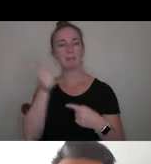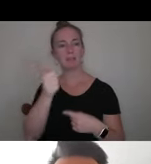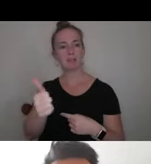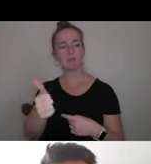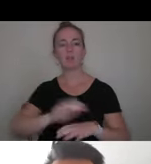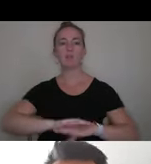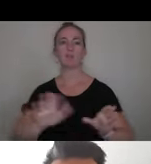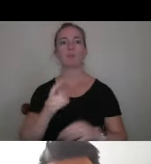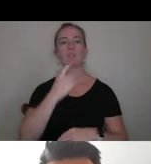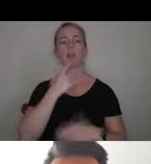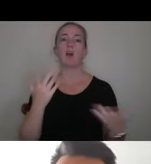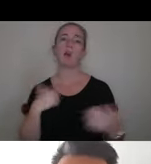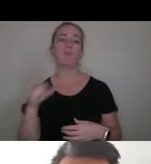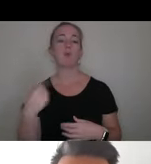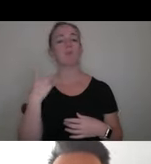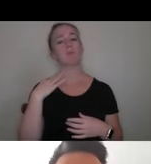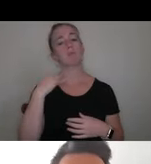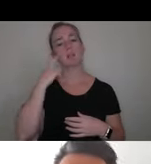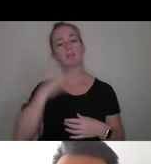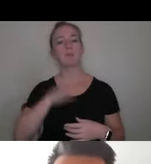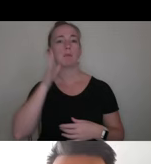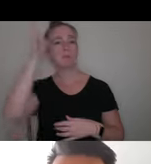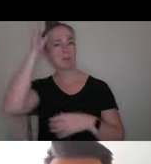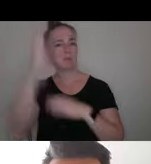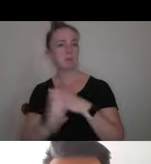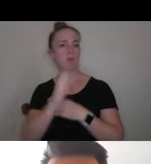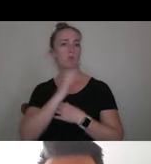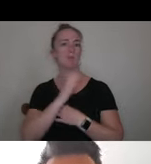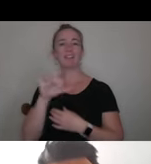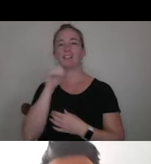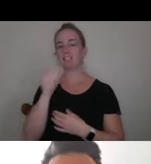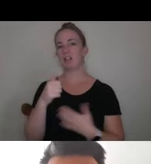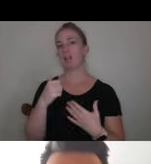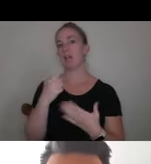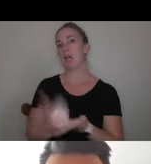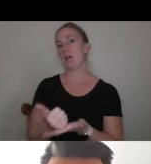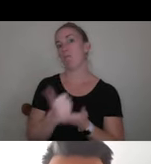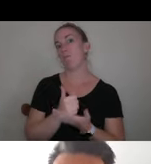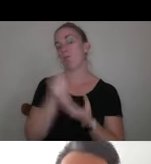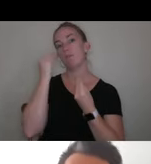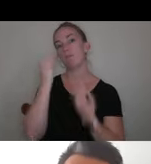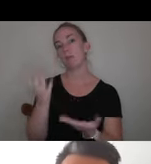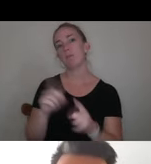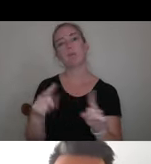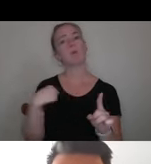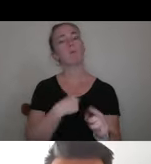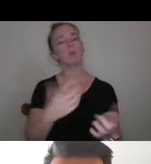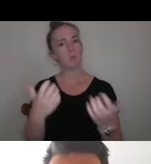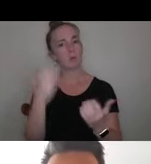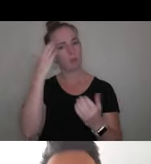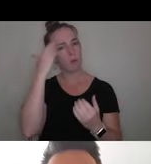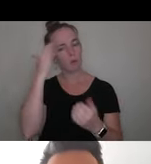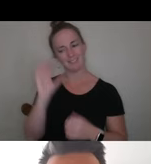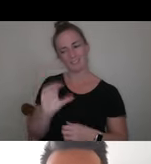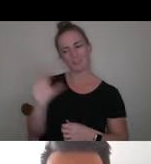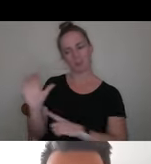say, oh, I'm only applying because my parents are making me. That's not really a helpful piece of information. But we want to know what about Center